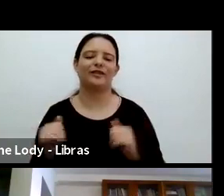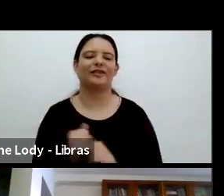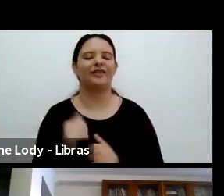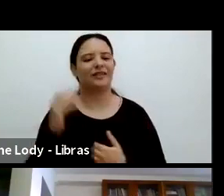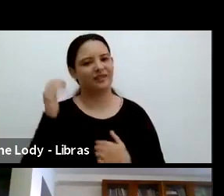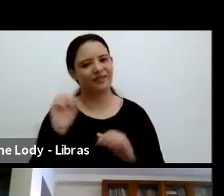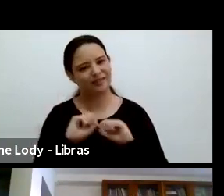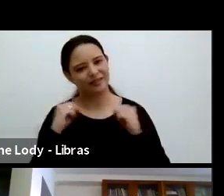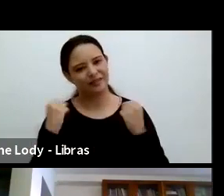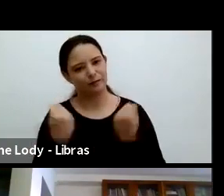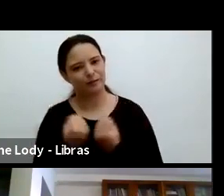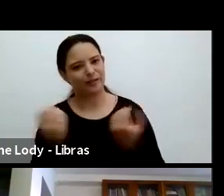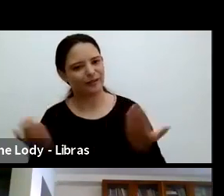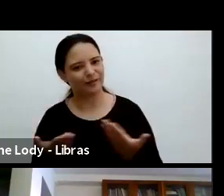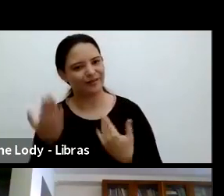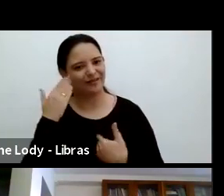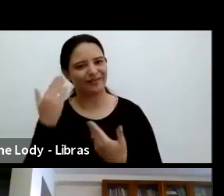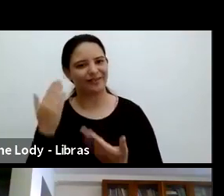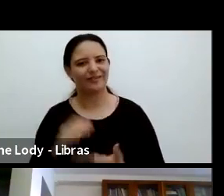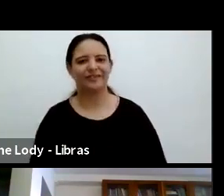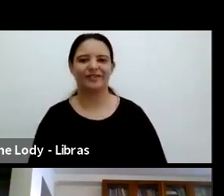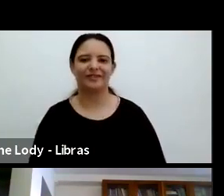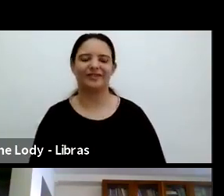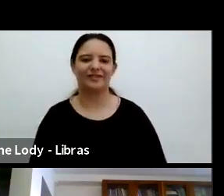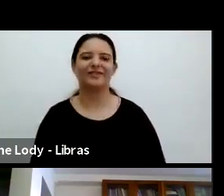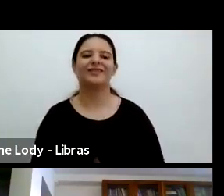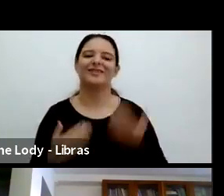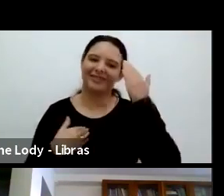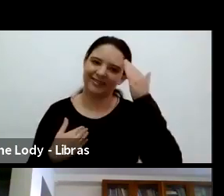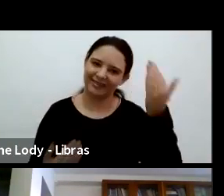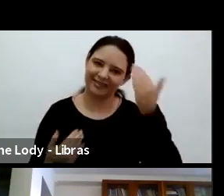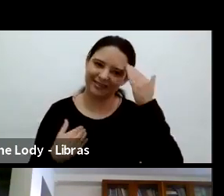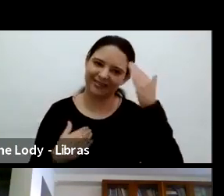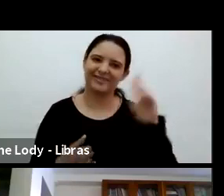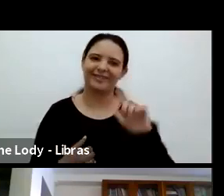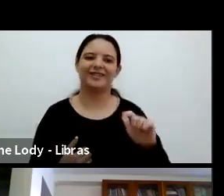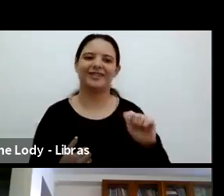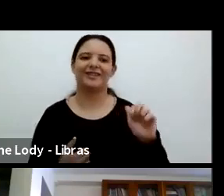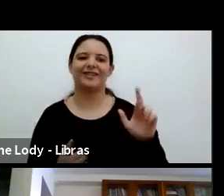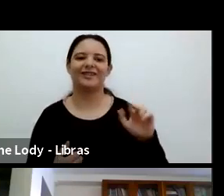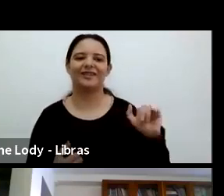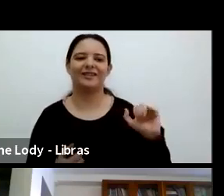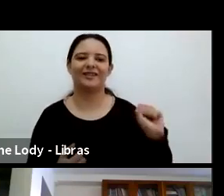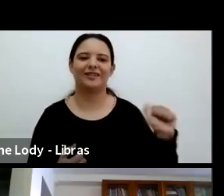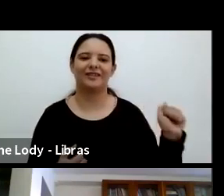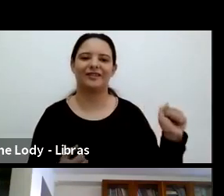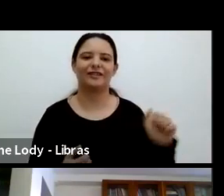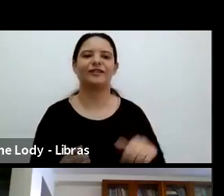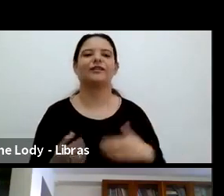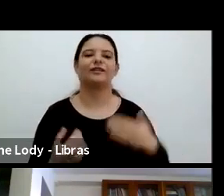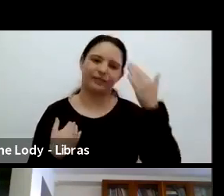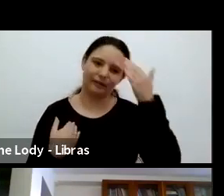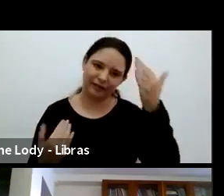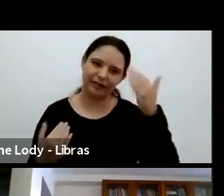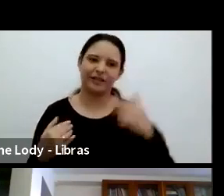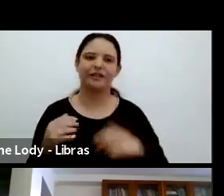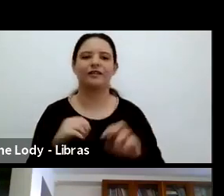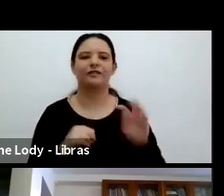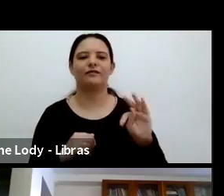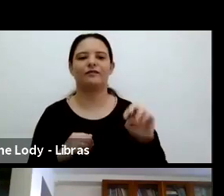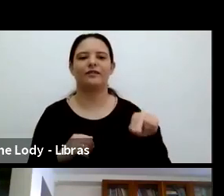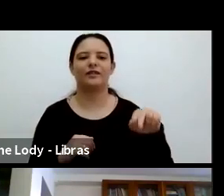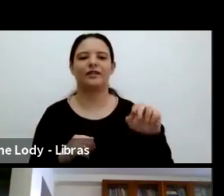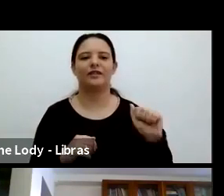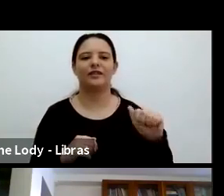Thank you. Larissa. That was a lovely introduction. And thank you, Fernanda and Larissa and all for the invitation to join you